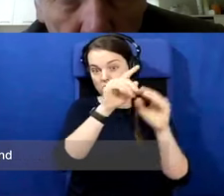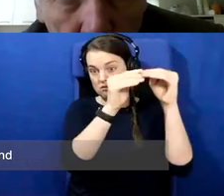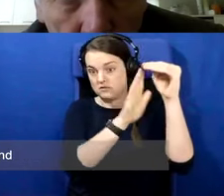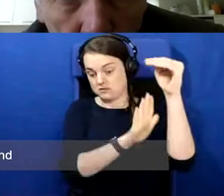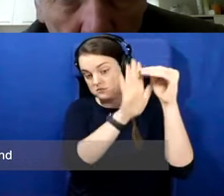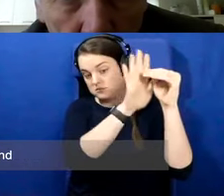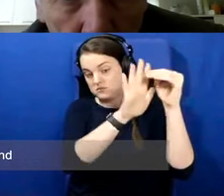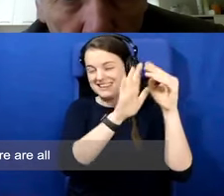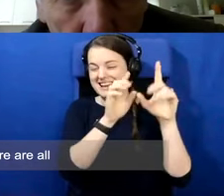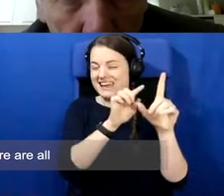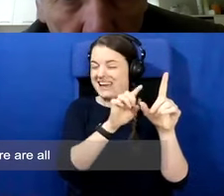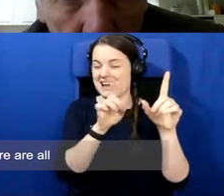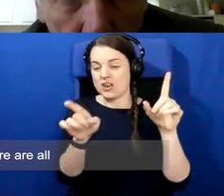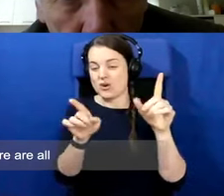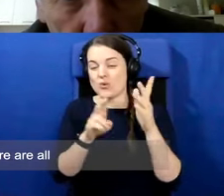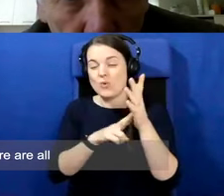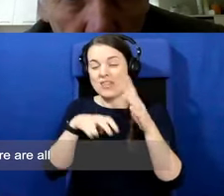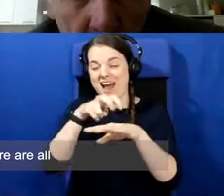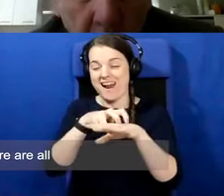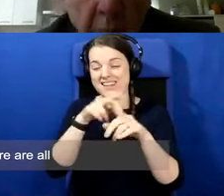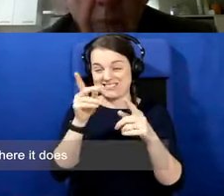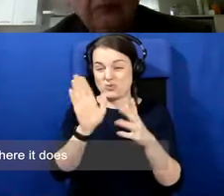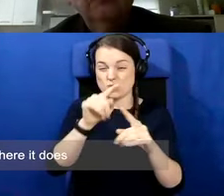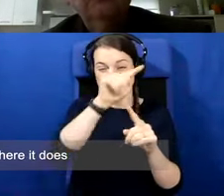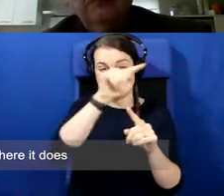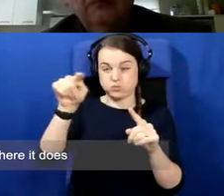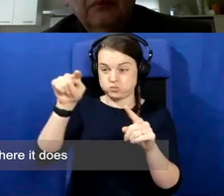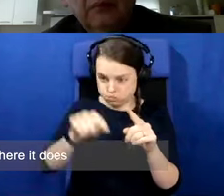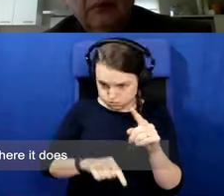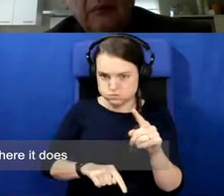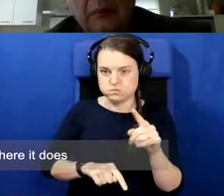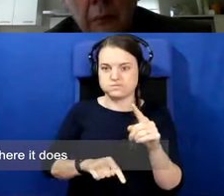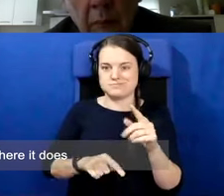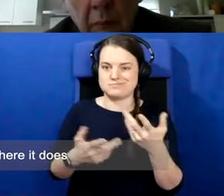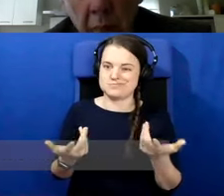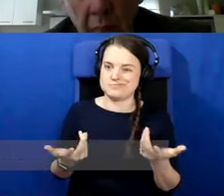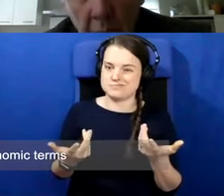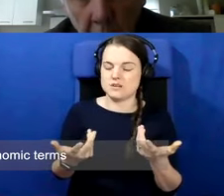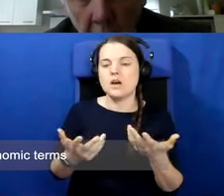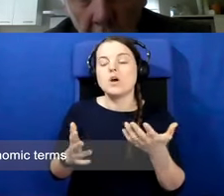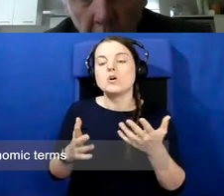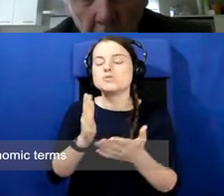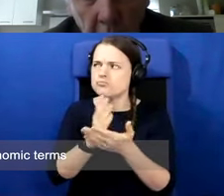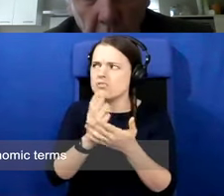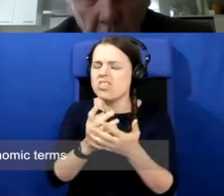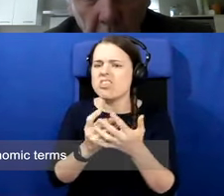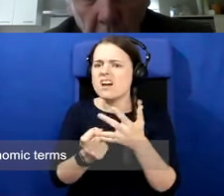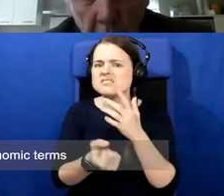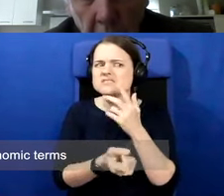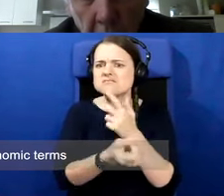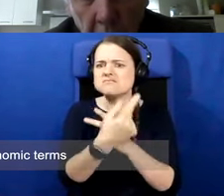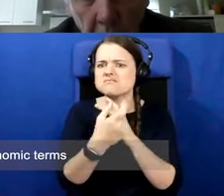is, is the direct route. So, there are all these kinds of people where, where it does make a huge difference. And